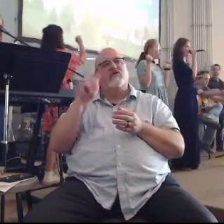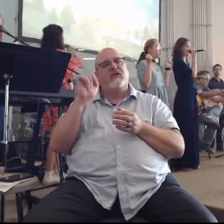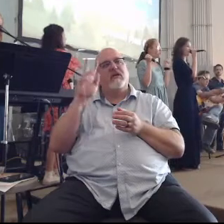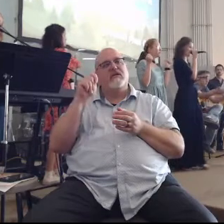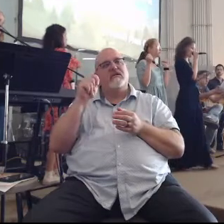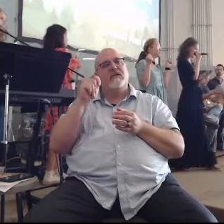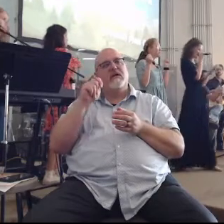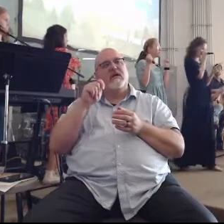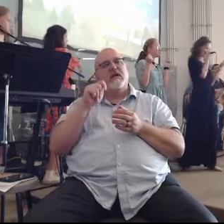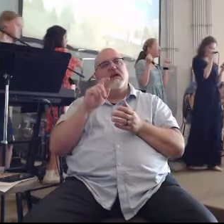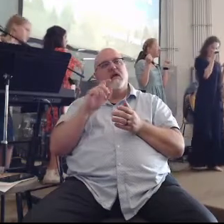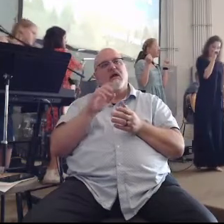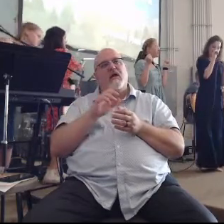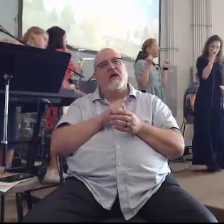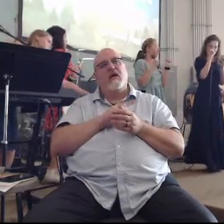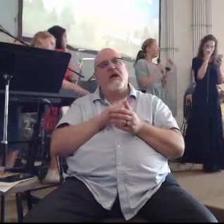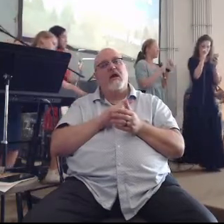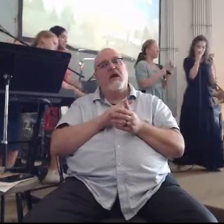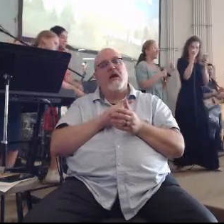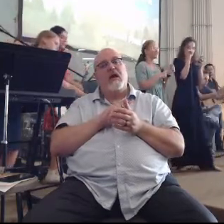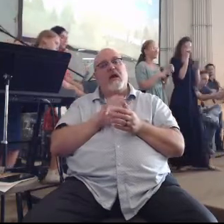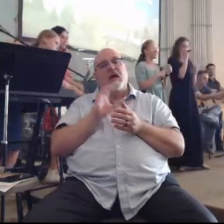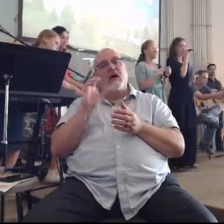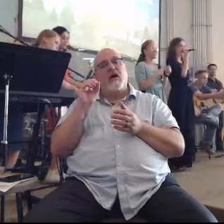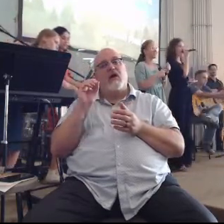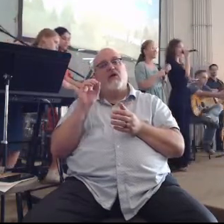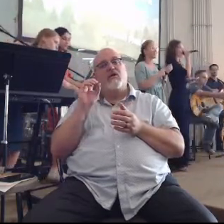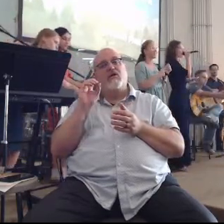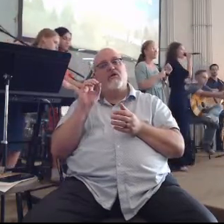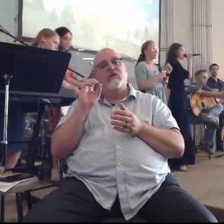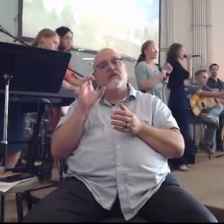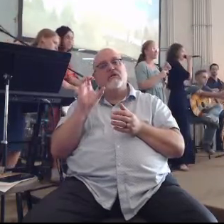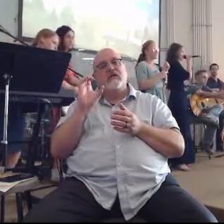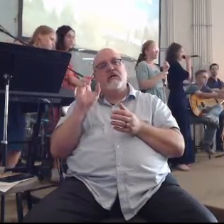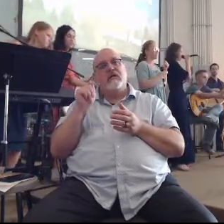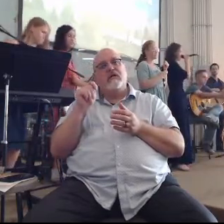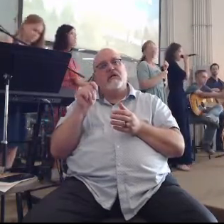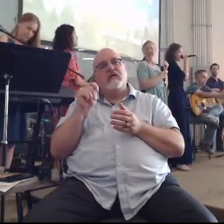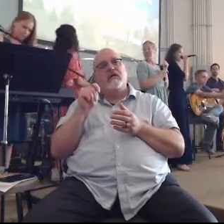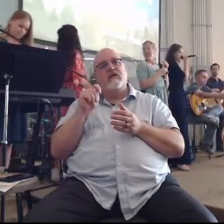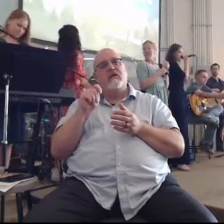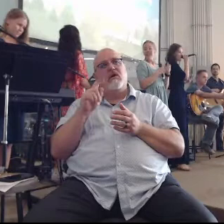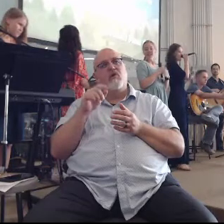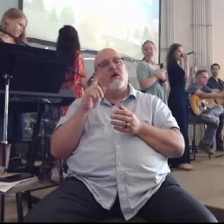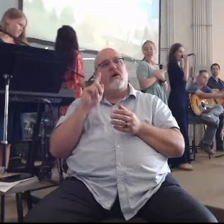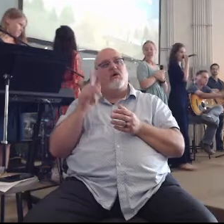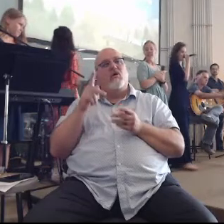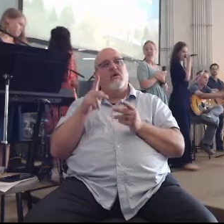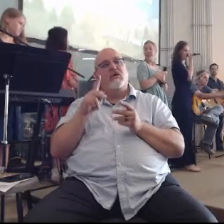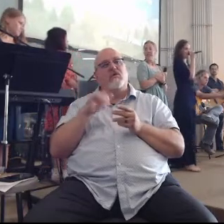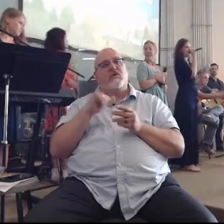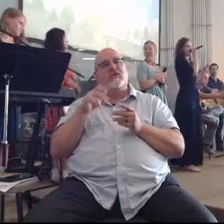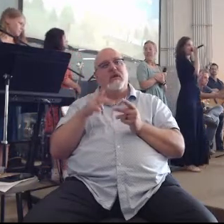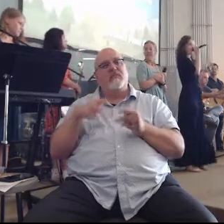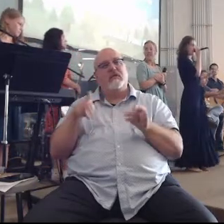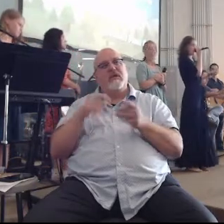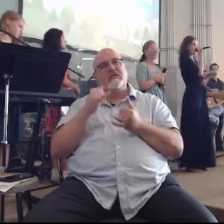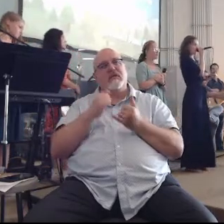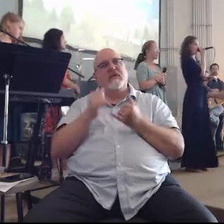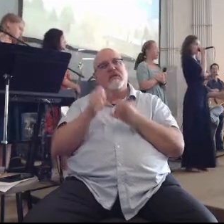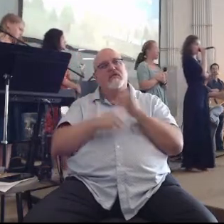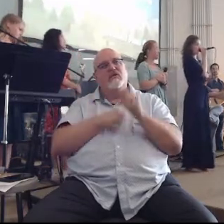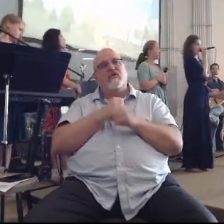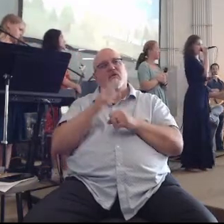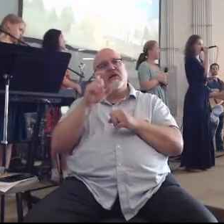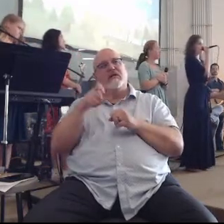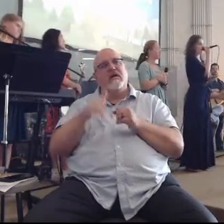I cannot believe it's been 11 times we've done that. But it's amazing. We are so blessed to get to the same location we were at last year. We need